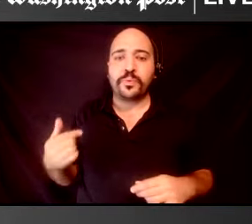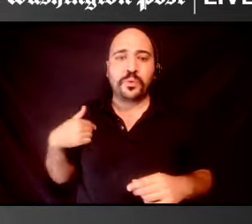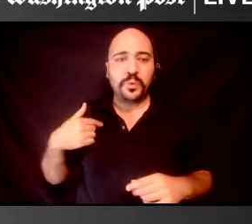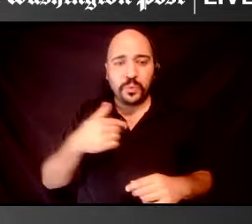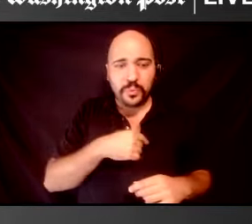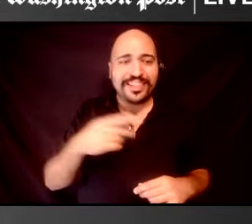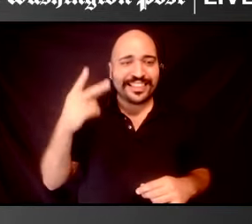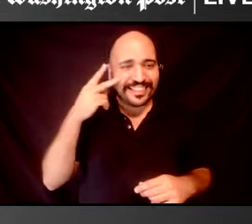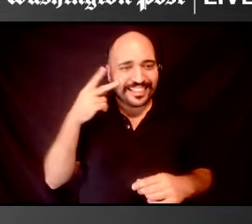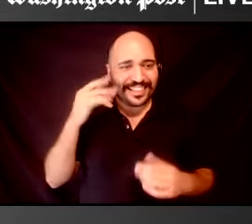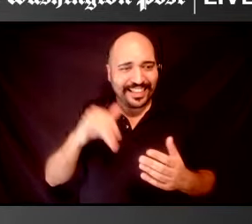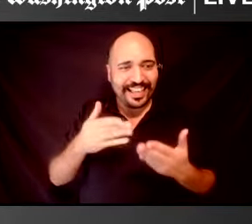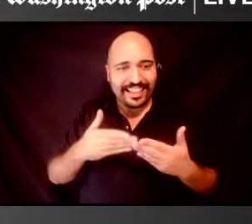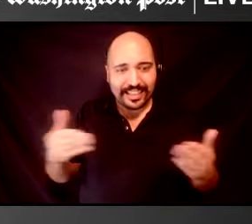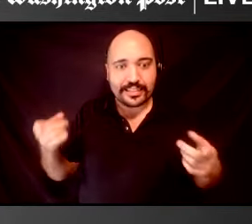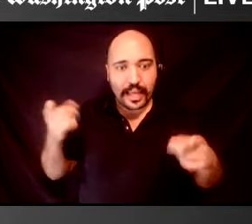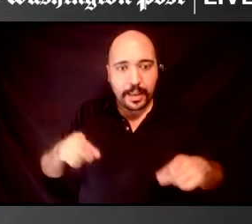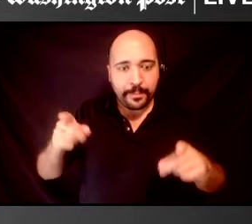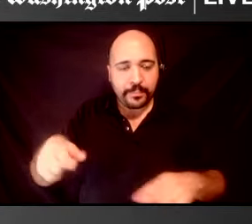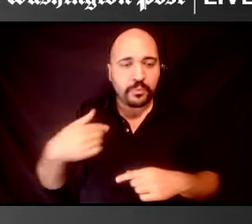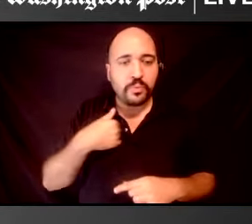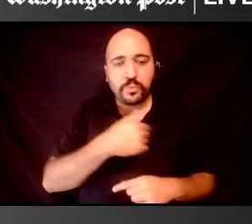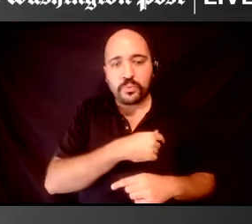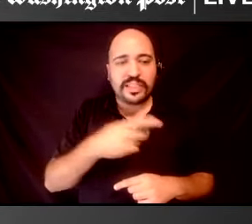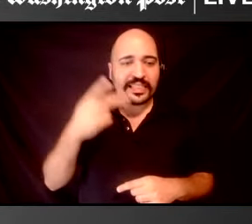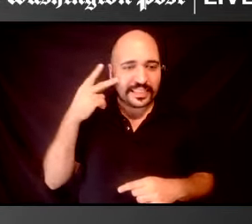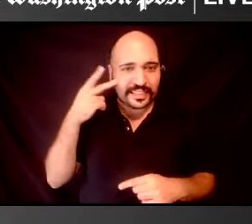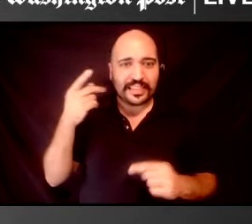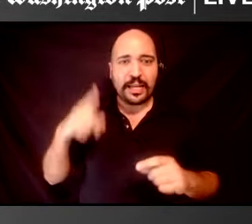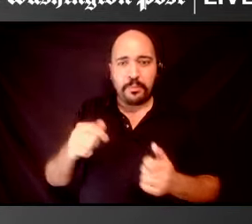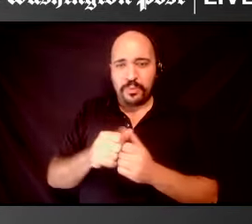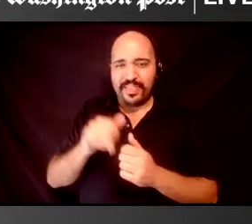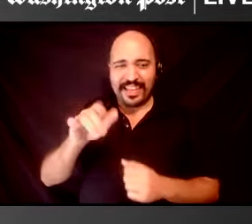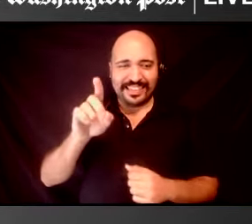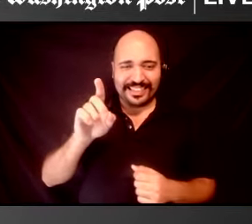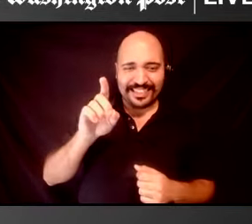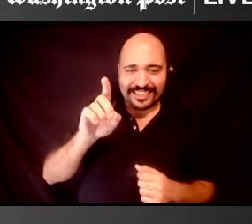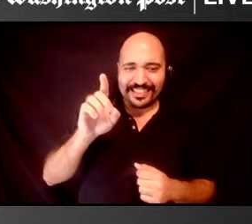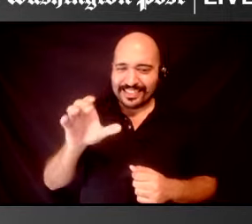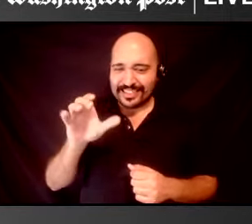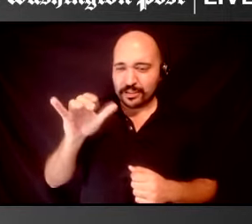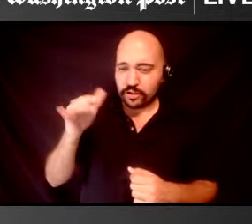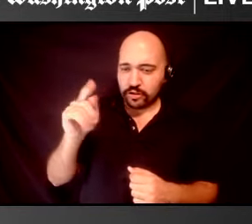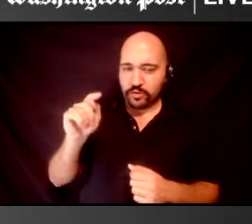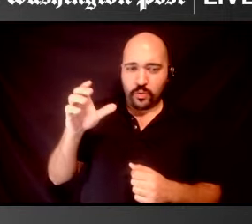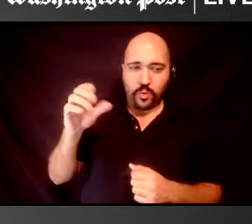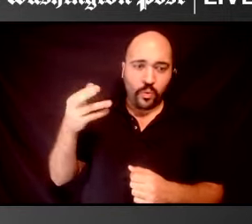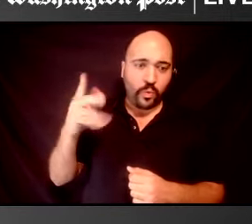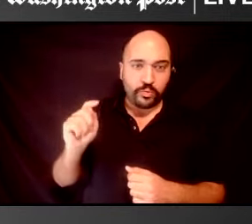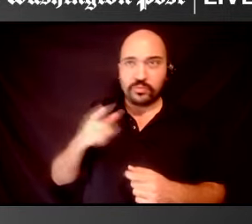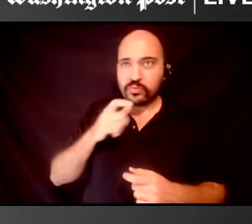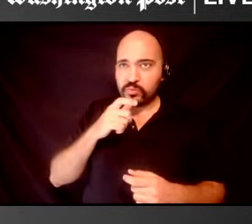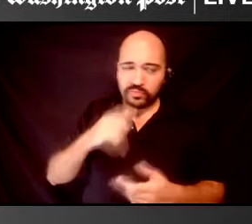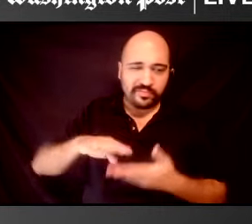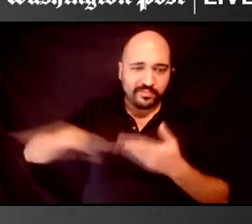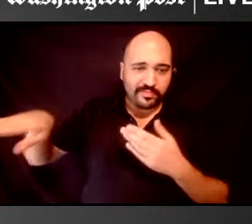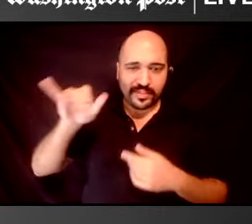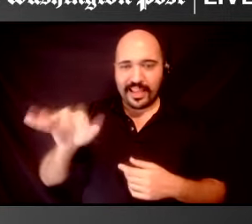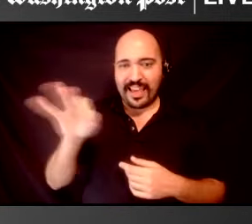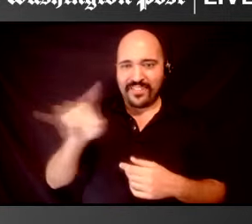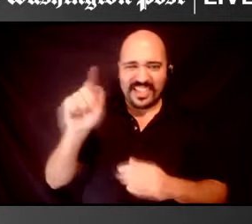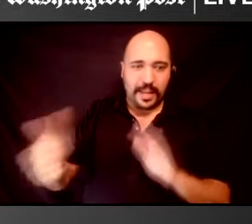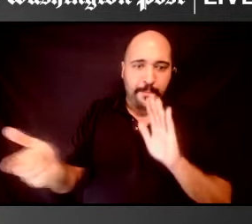see these things. We see it, what just happened with the DC circuit court overturning the FDA's ban on the use of torturous